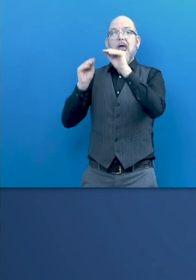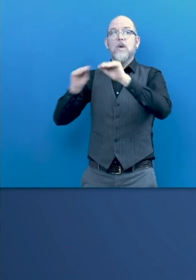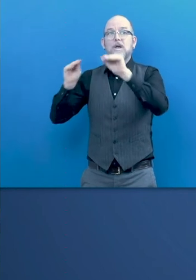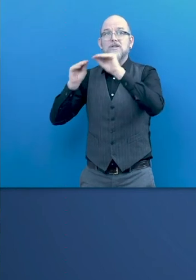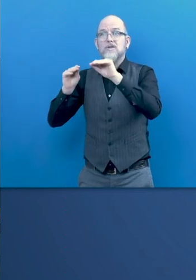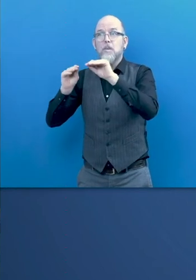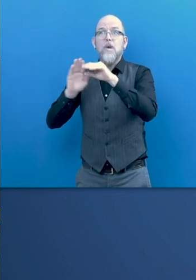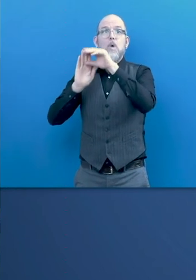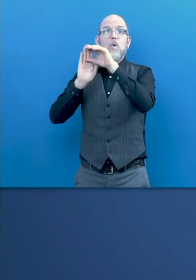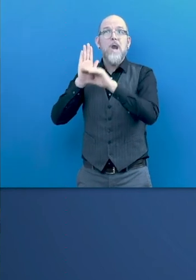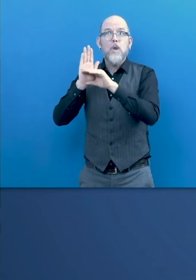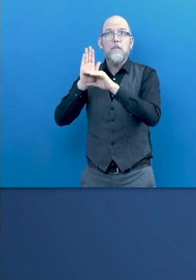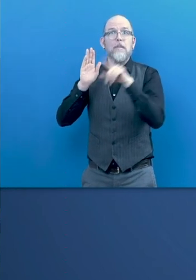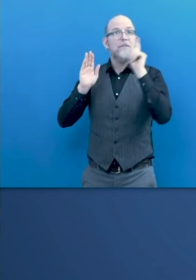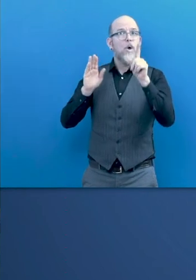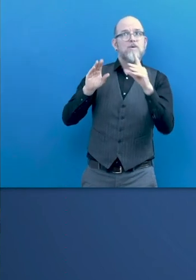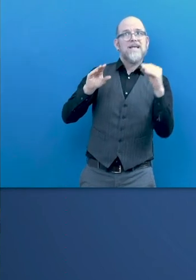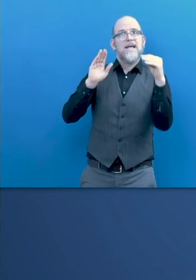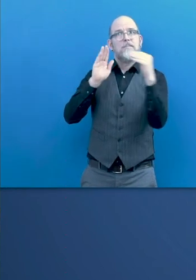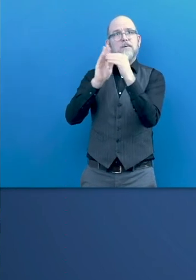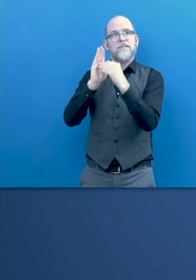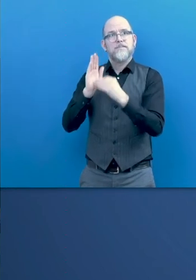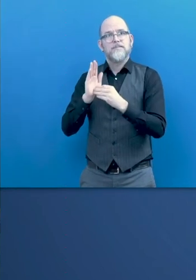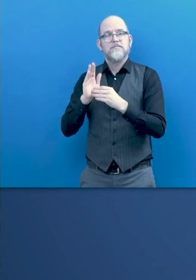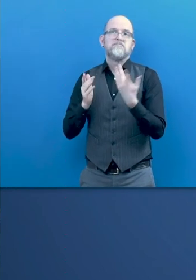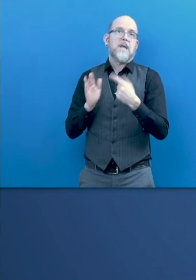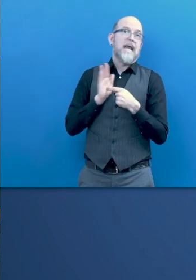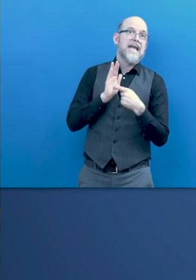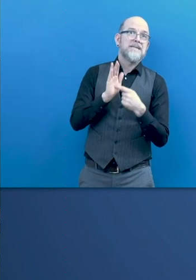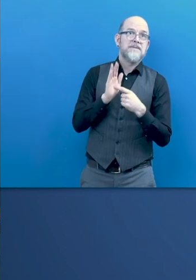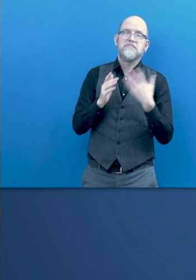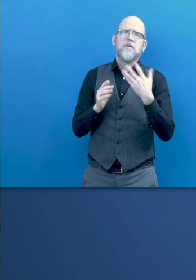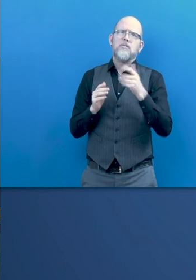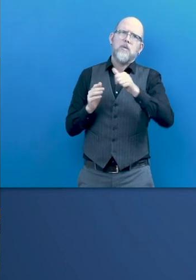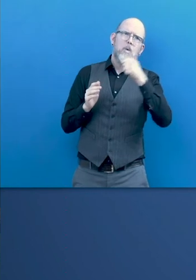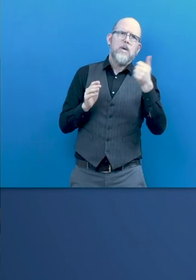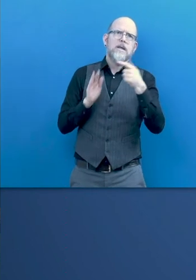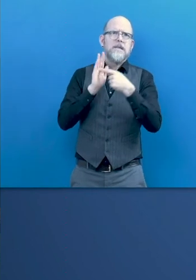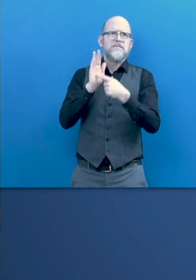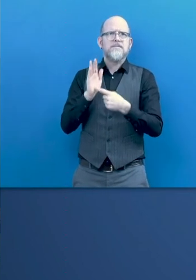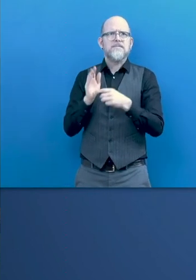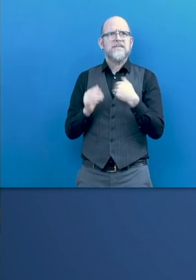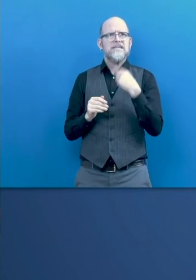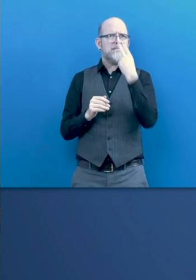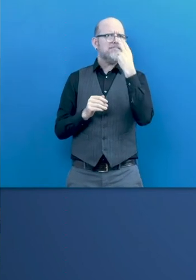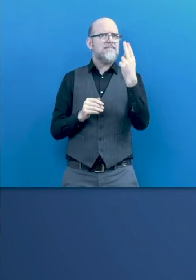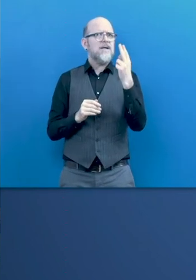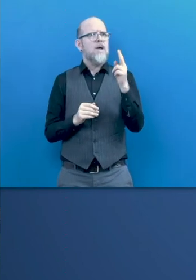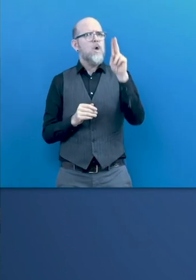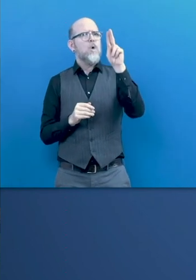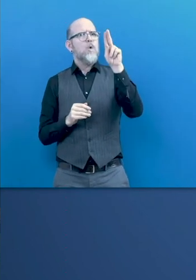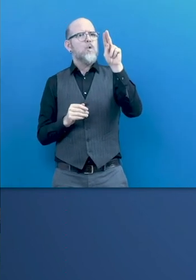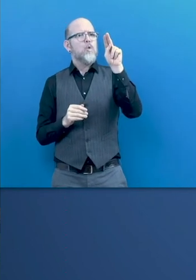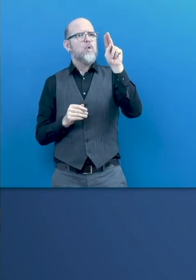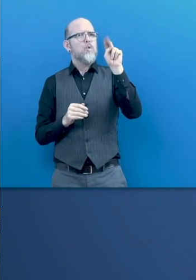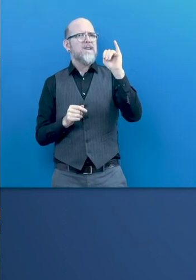example, other example that we have here in Spain, Illusion Hotels is the only European brand, European